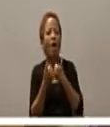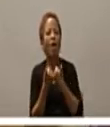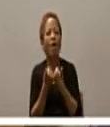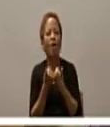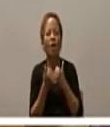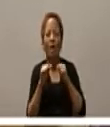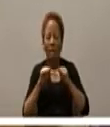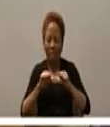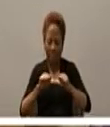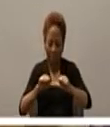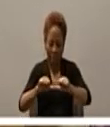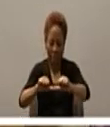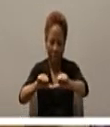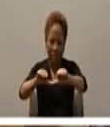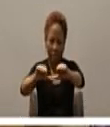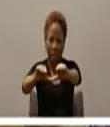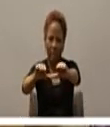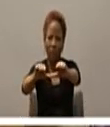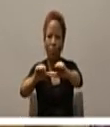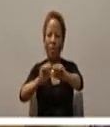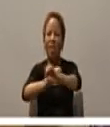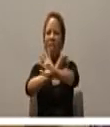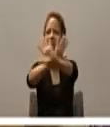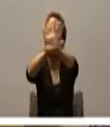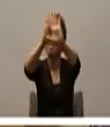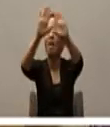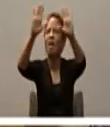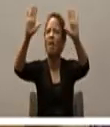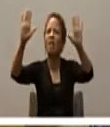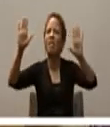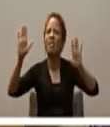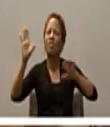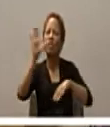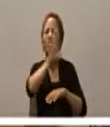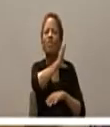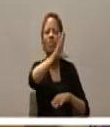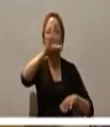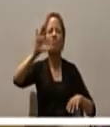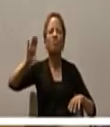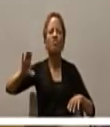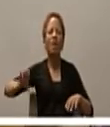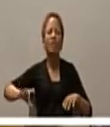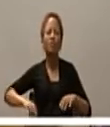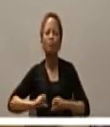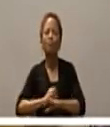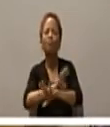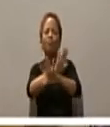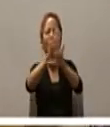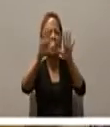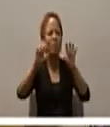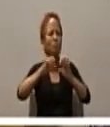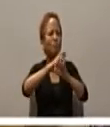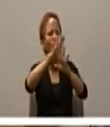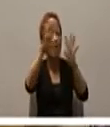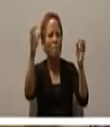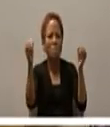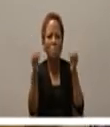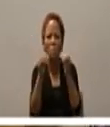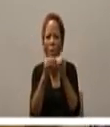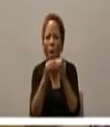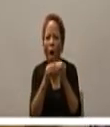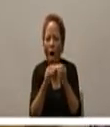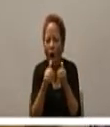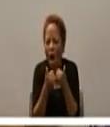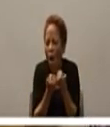allow that light of Christ to shine brighter and brighter how can we continue to be enlightened